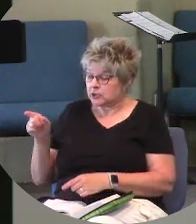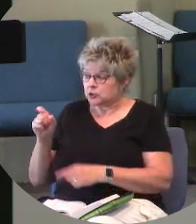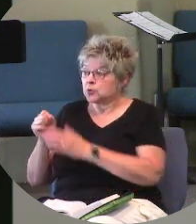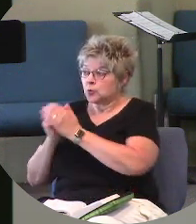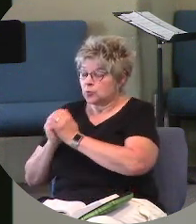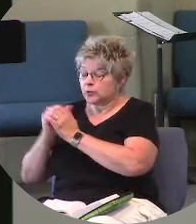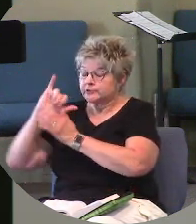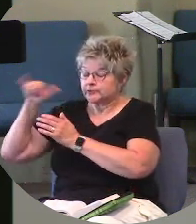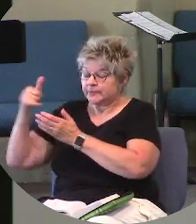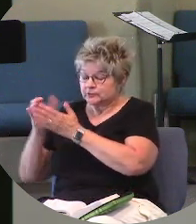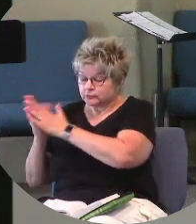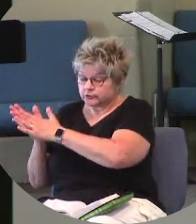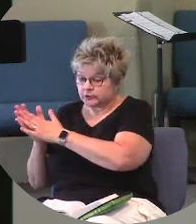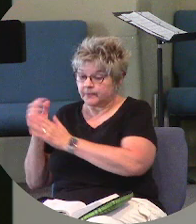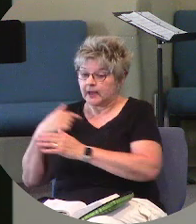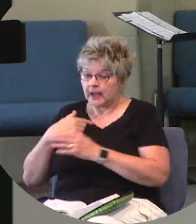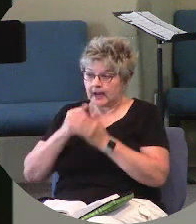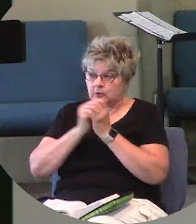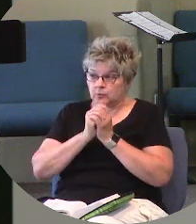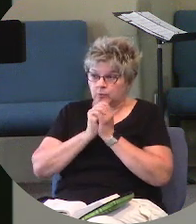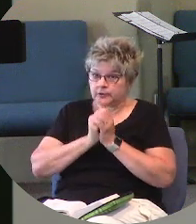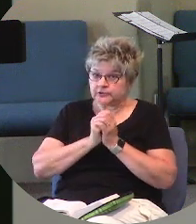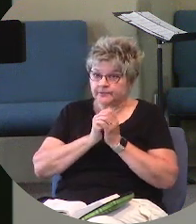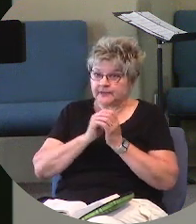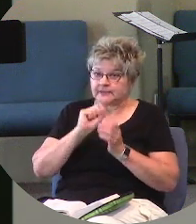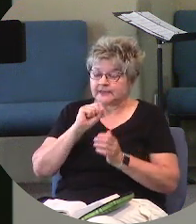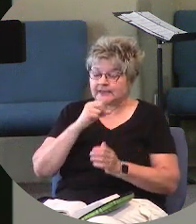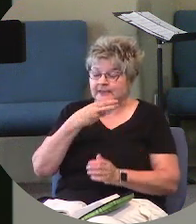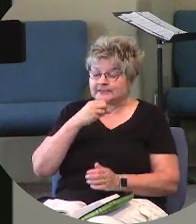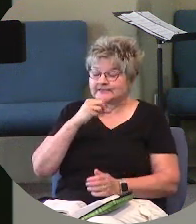I worship in Shechem.